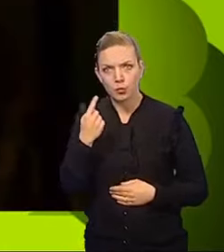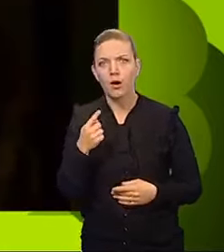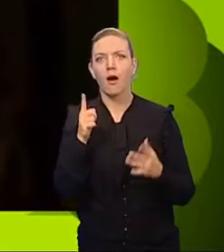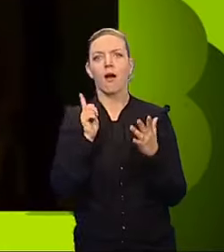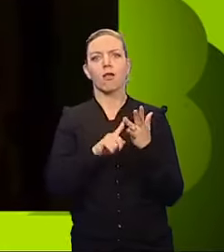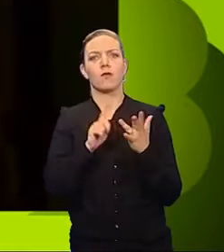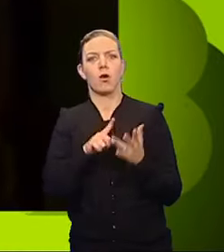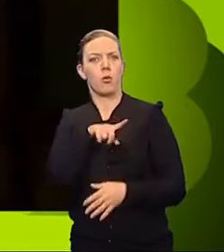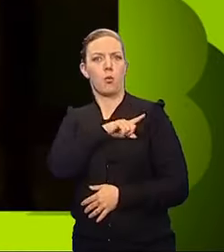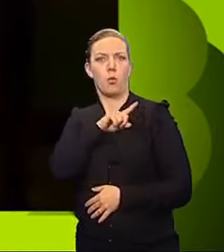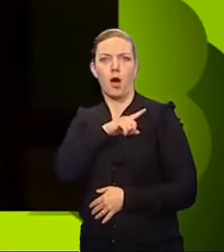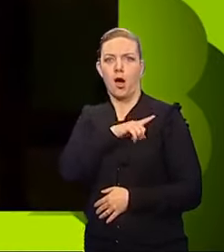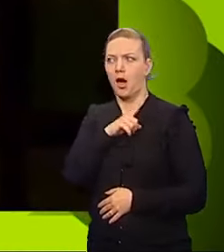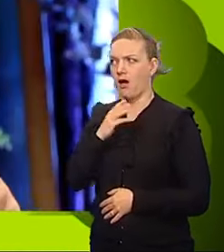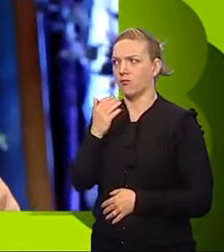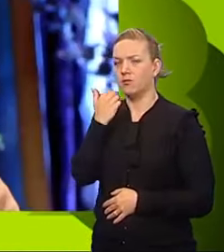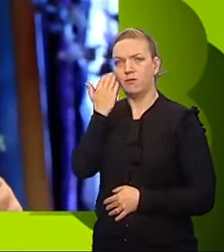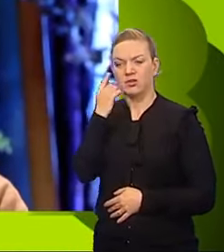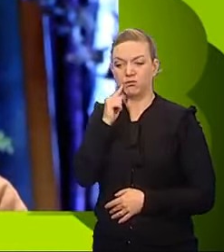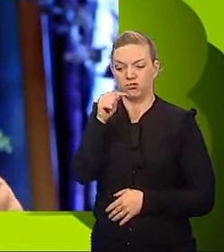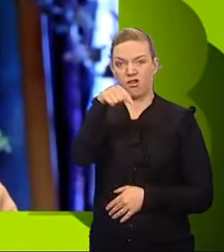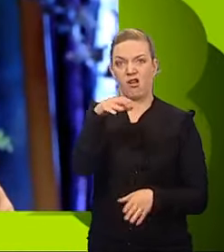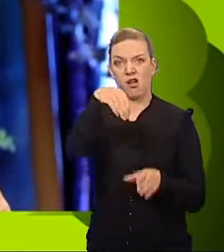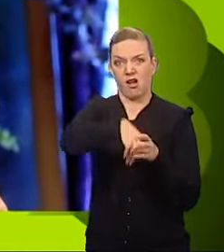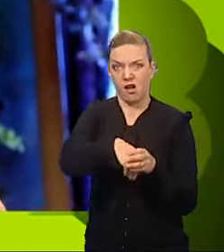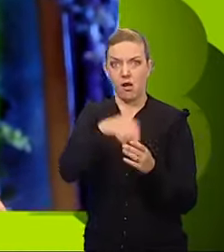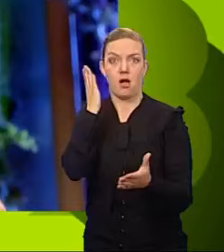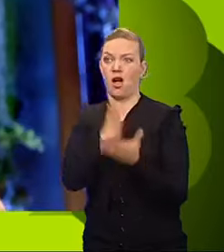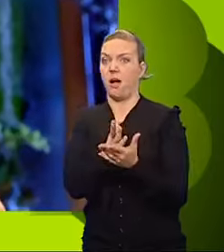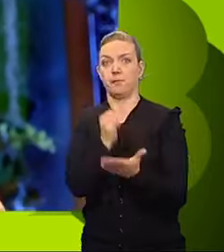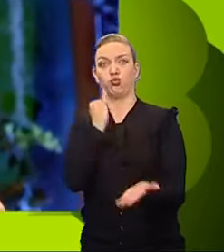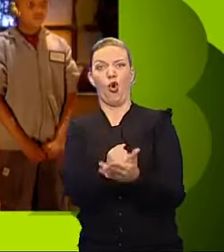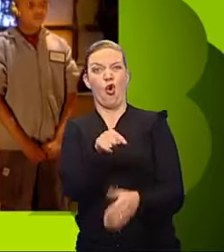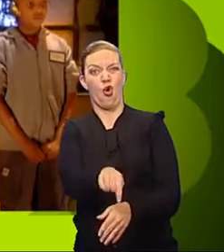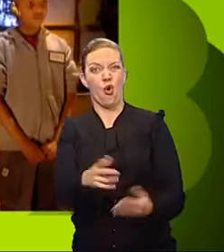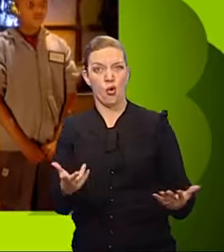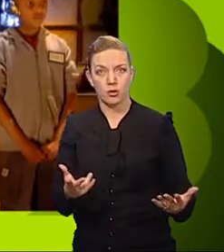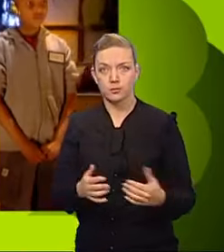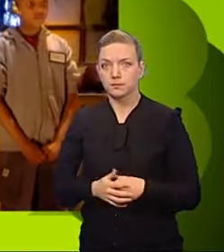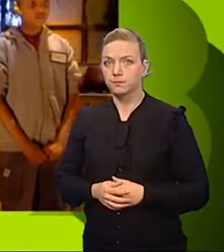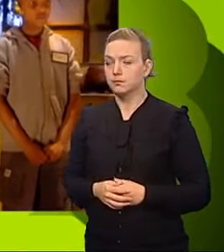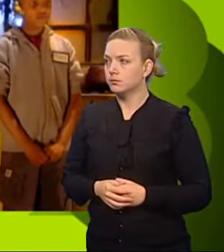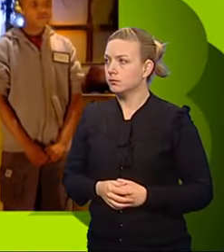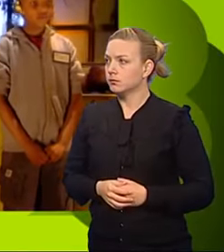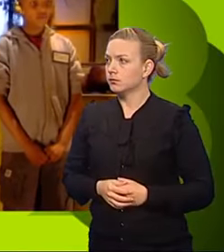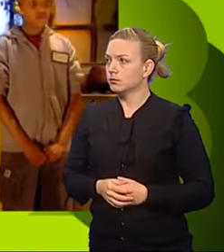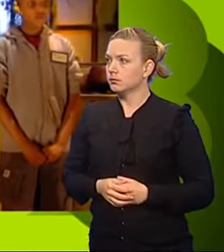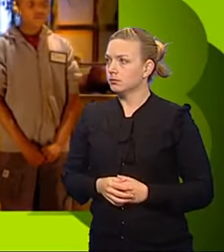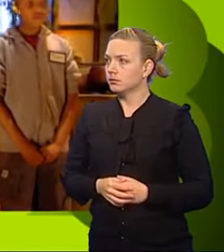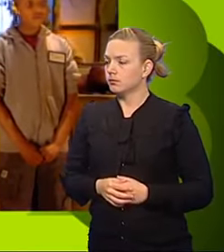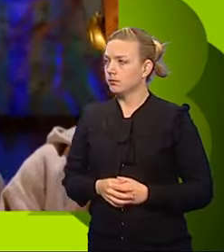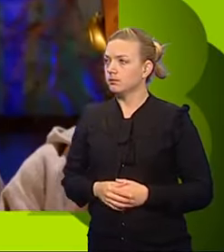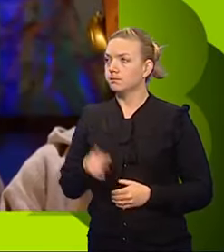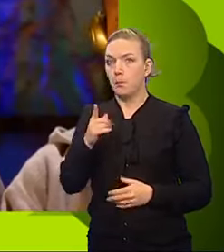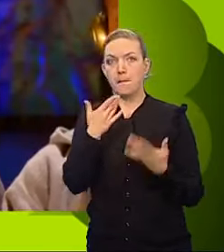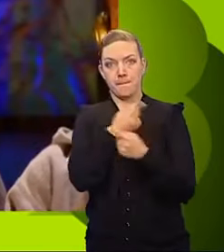because every time she said to put your hand in this one, it was always the wrong one. You have voted for